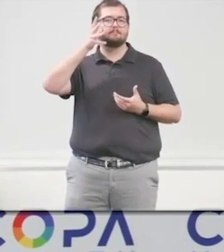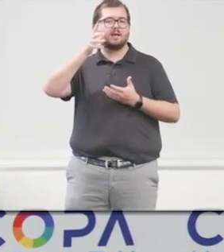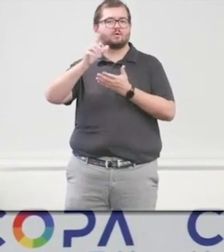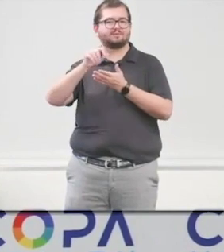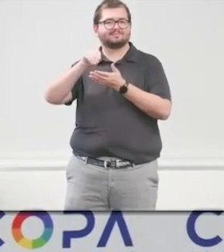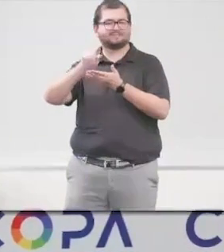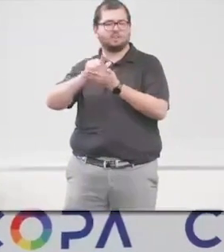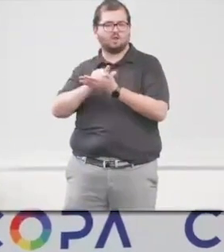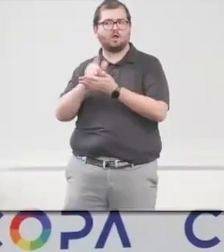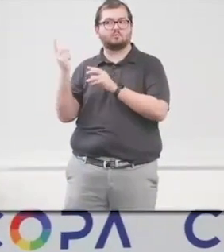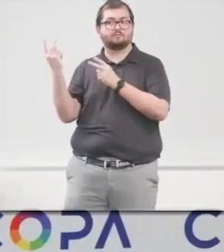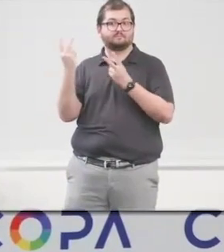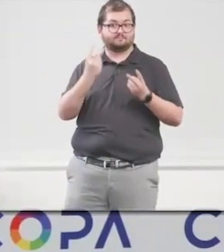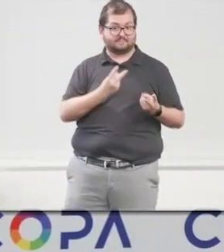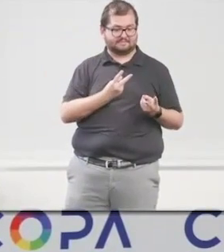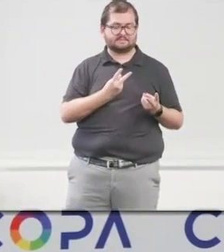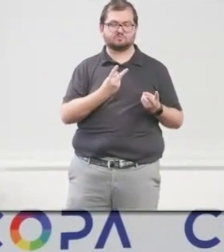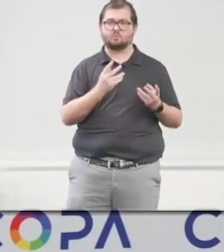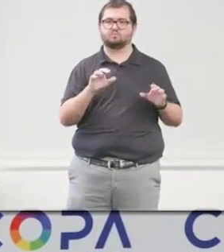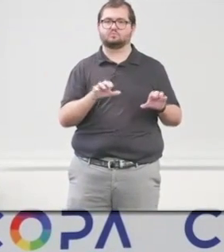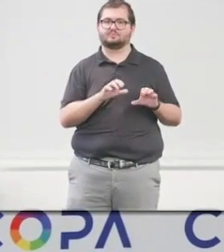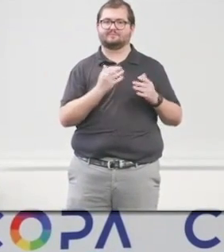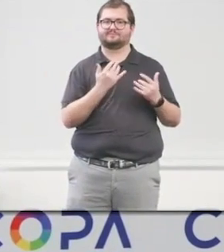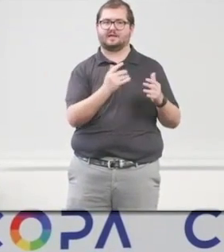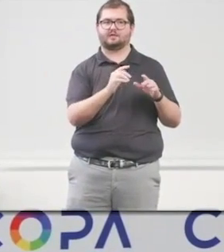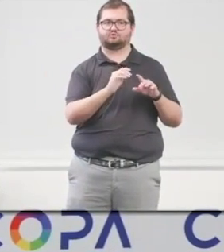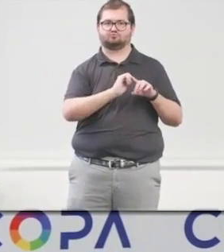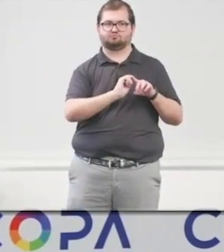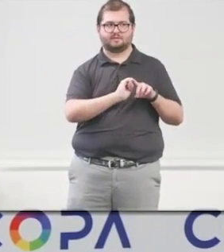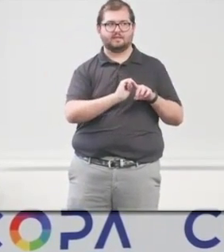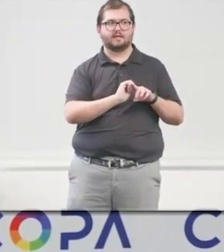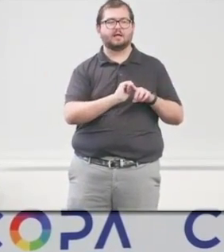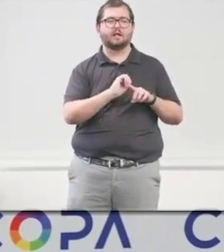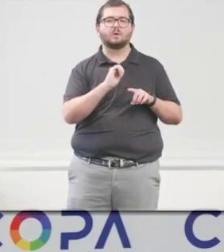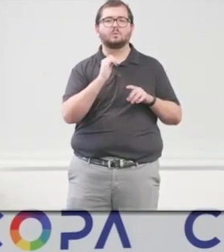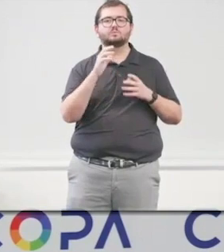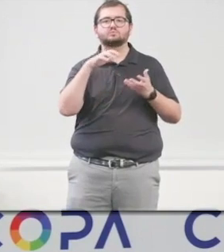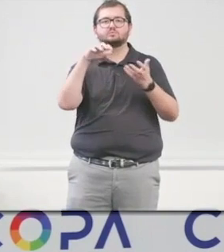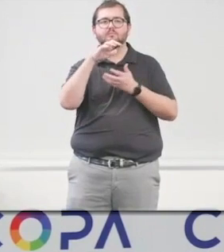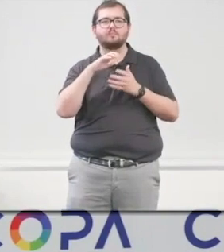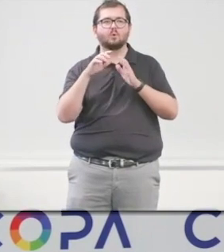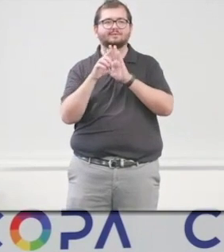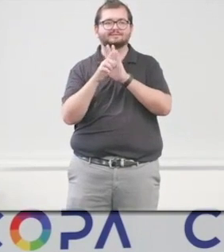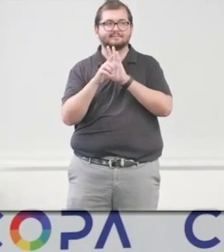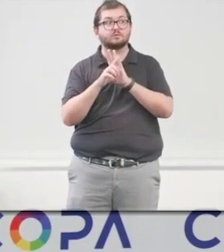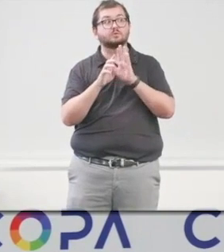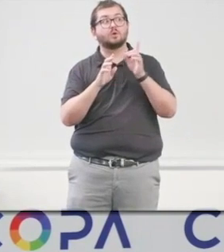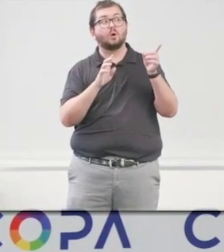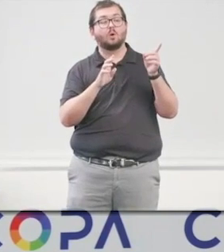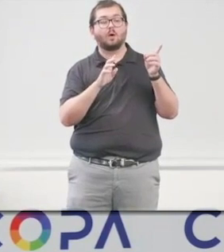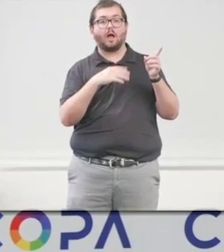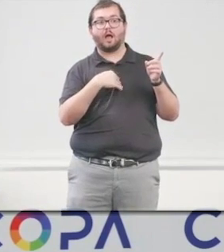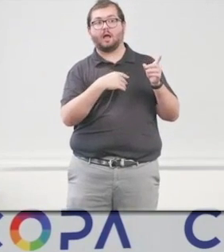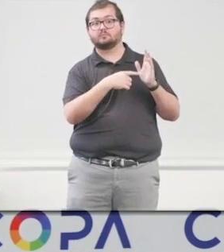did a fire drill. I had the sample smoke detector so they could hear the buzz and how it sounded,